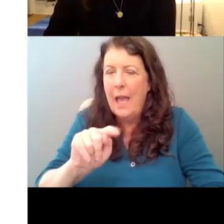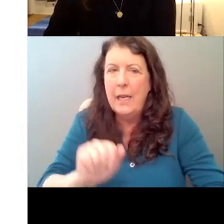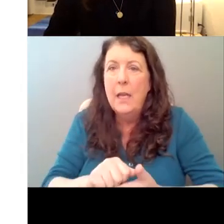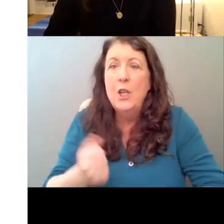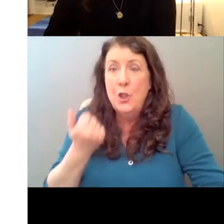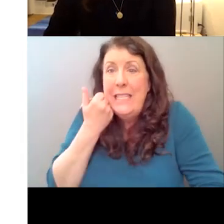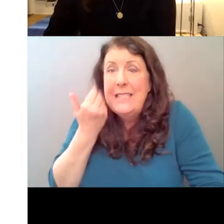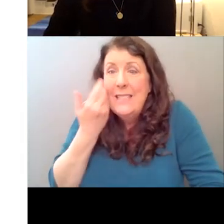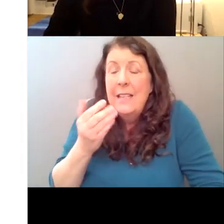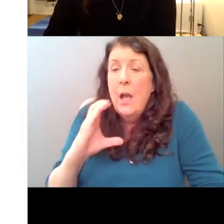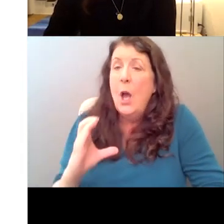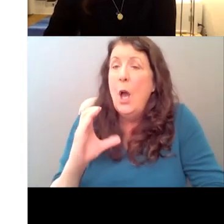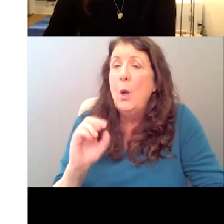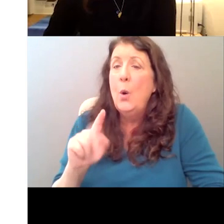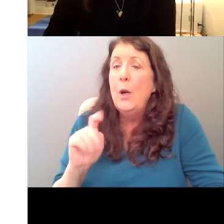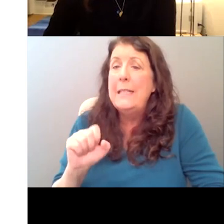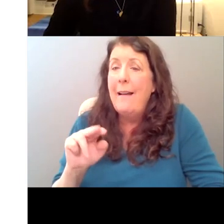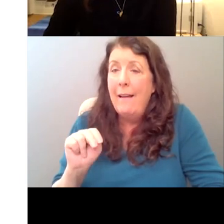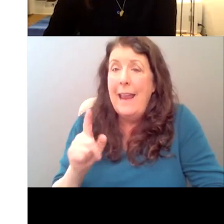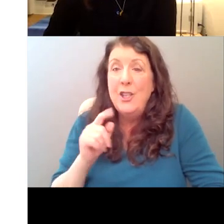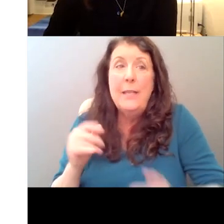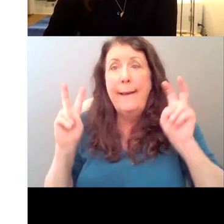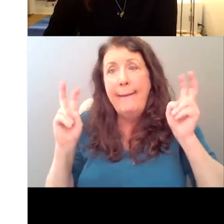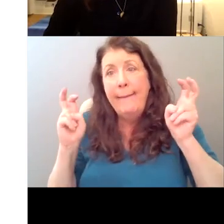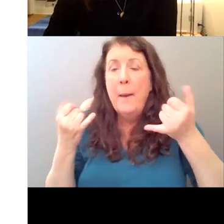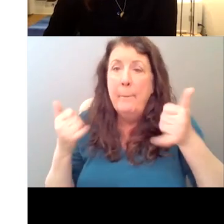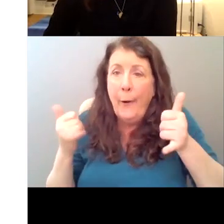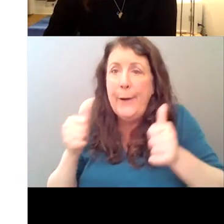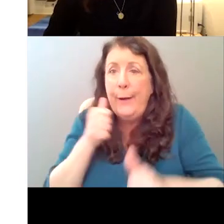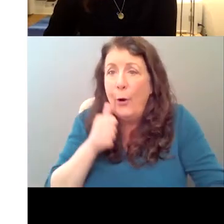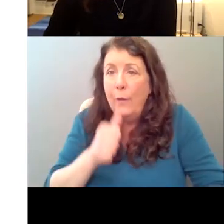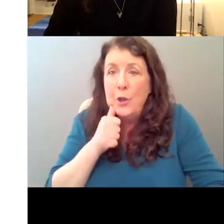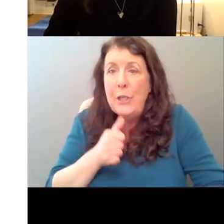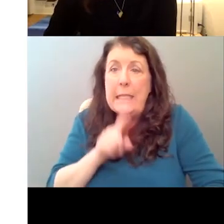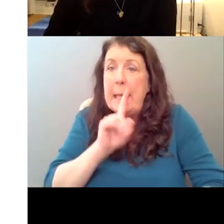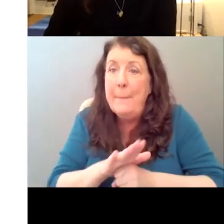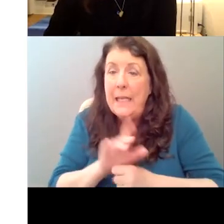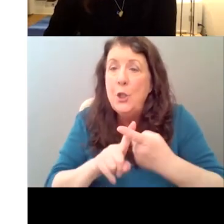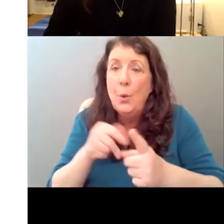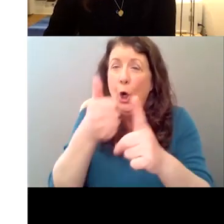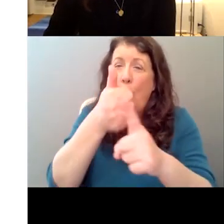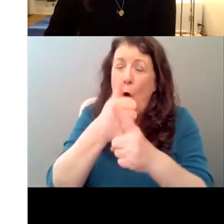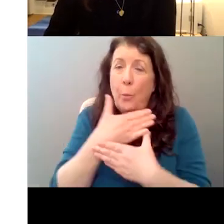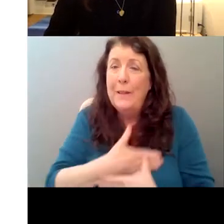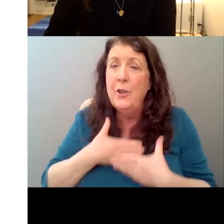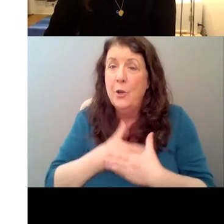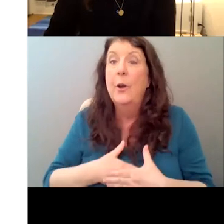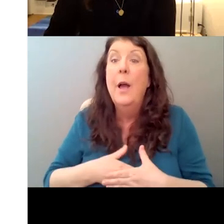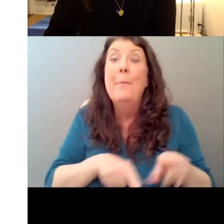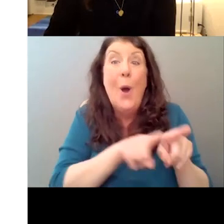and she's committed to her own pleasure, um, beyond anything else, but she's also dying of tuberculosis and, uh,